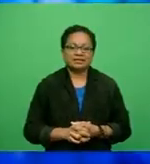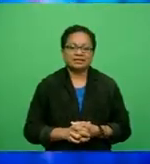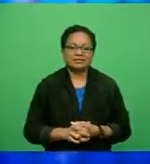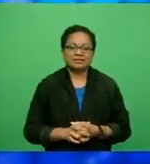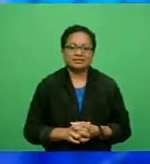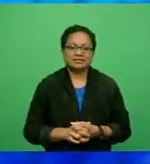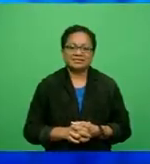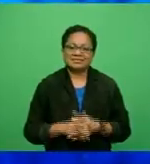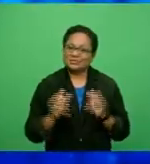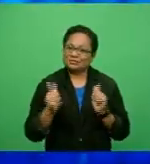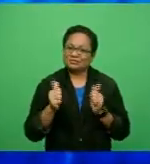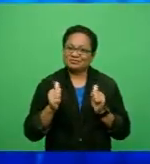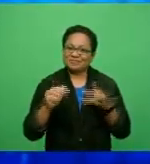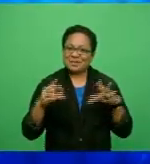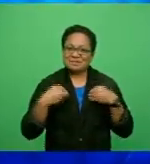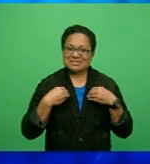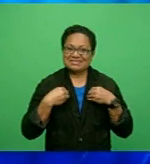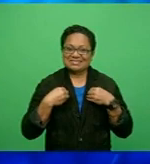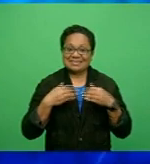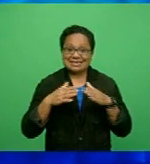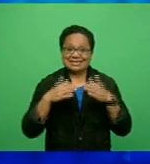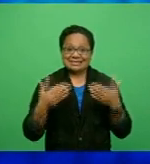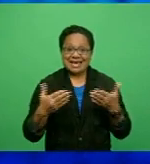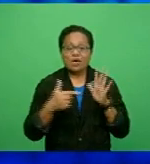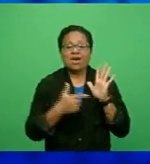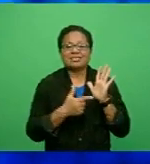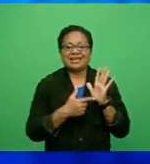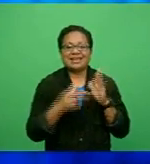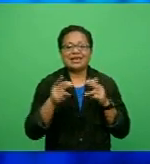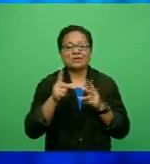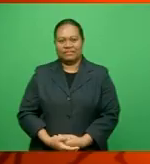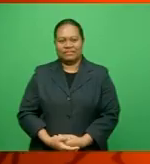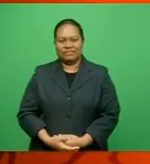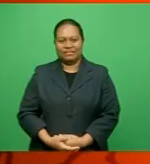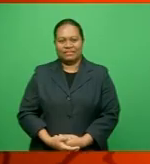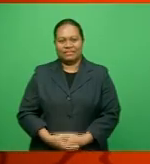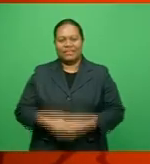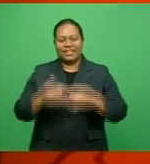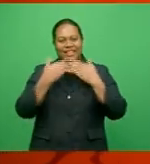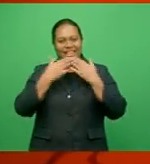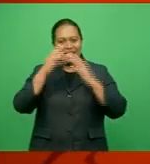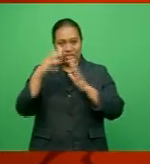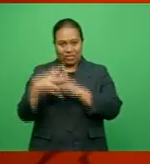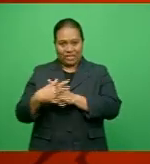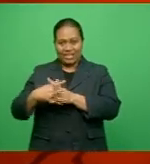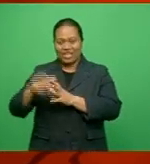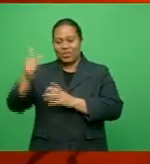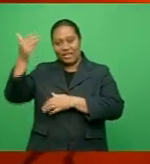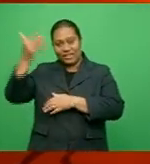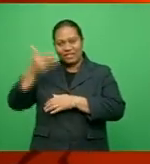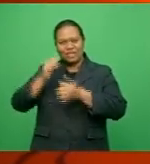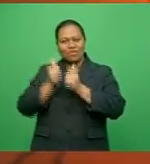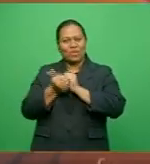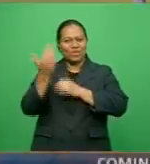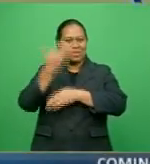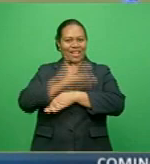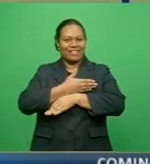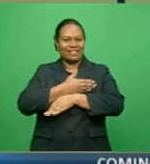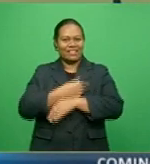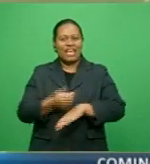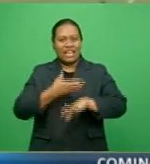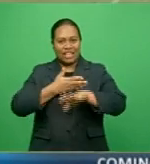And that's it from business tonight. We now join Tale with the latest in sports. Thanks, Whitney. Good evening in sports tonight.